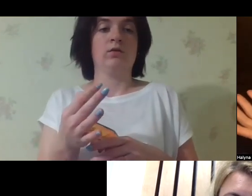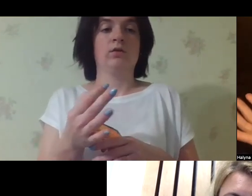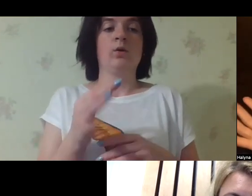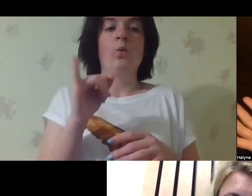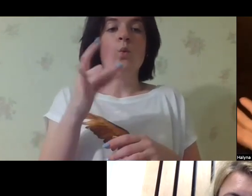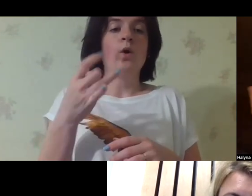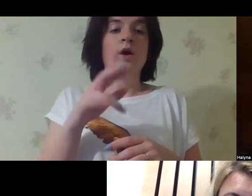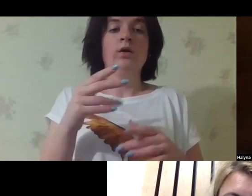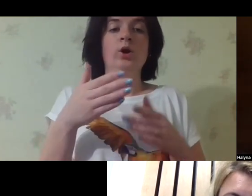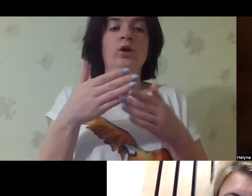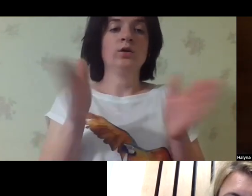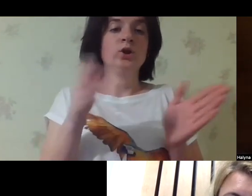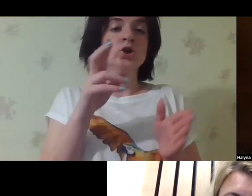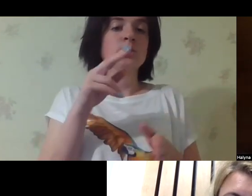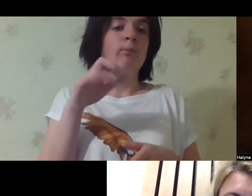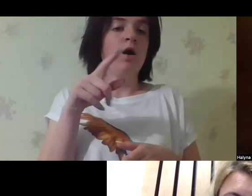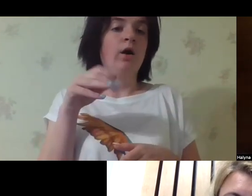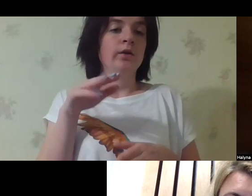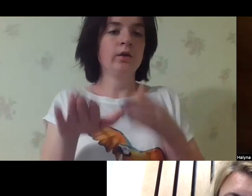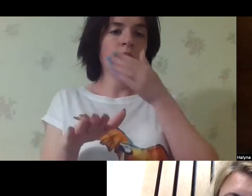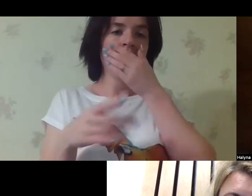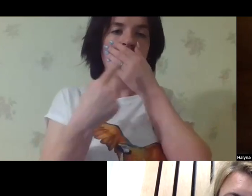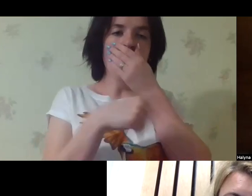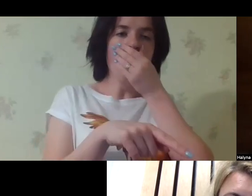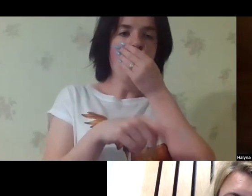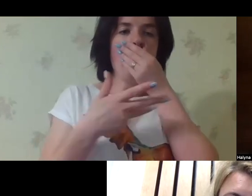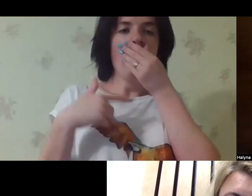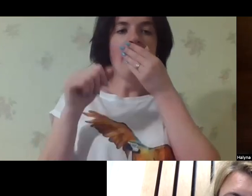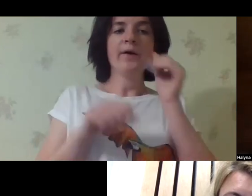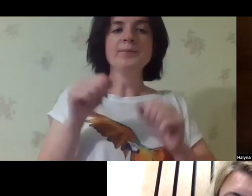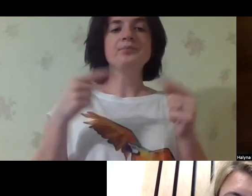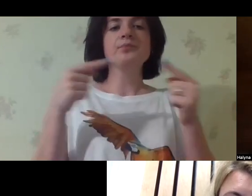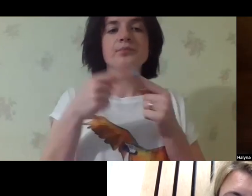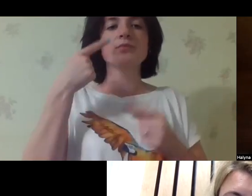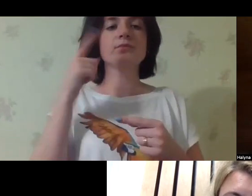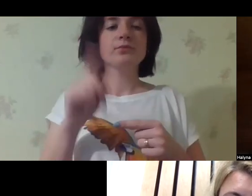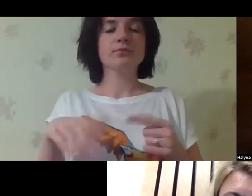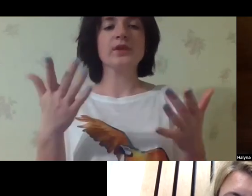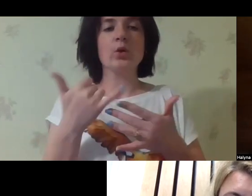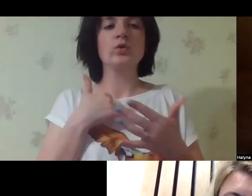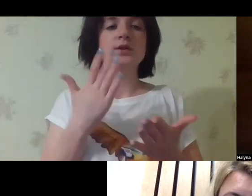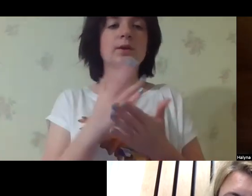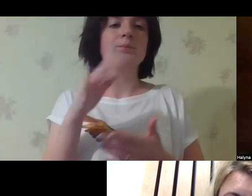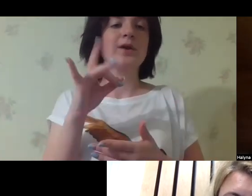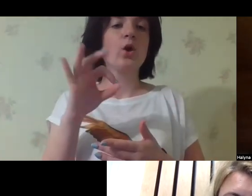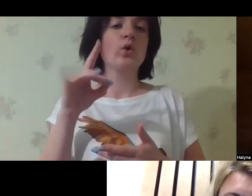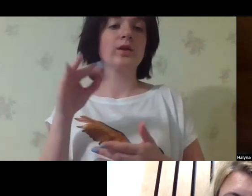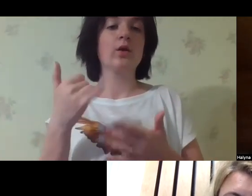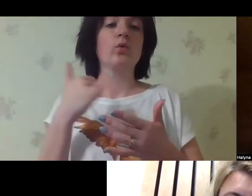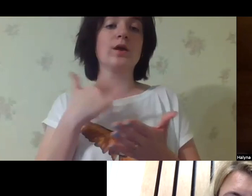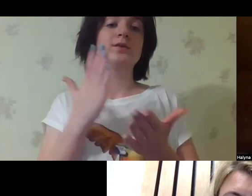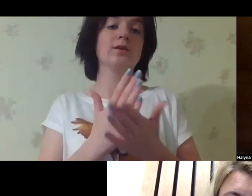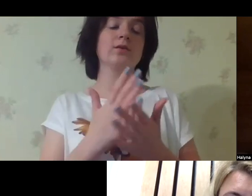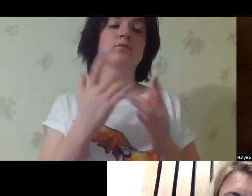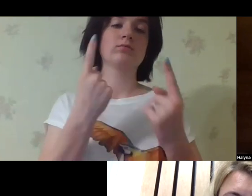institutions. Like Irena said, like the government is sitting on a split. On the one hand, that is true. On the other